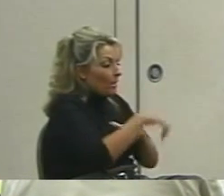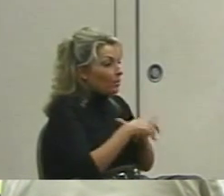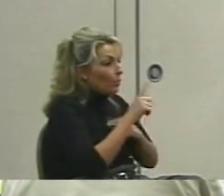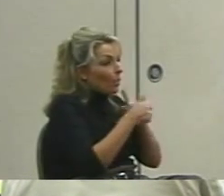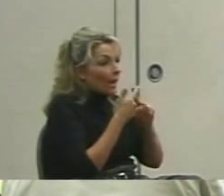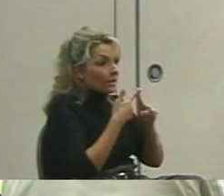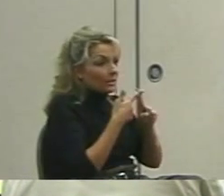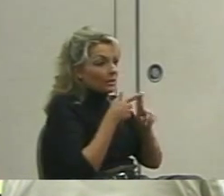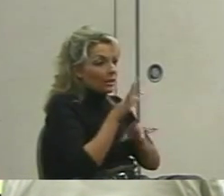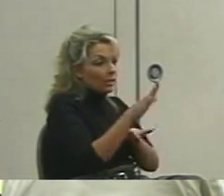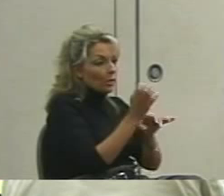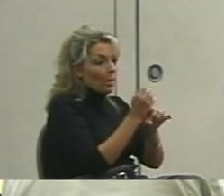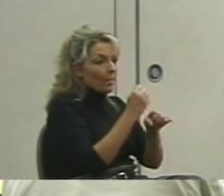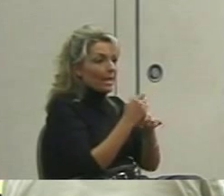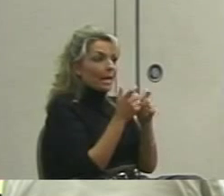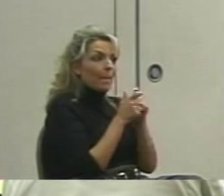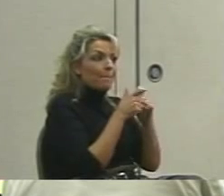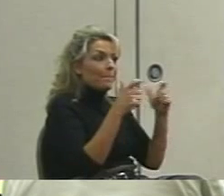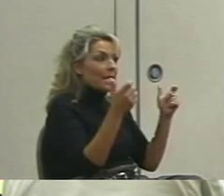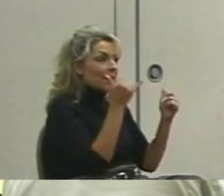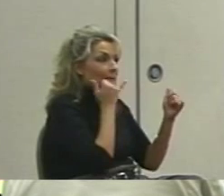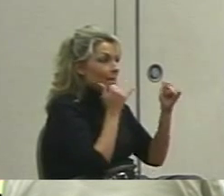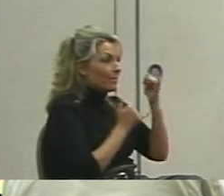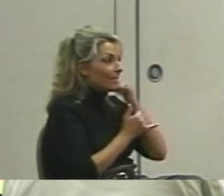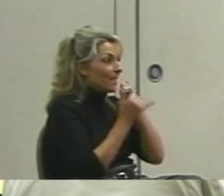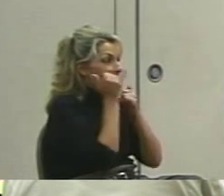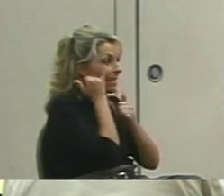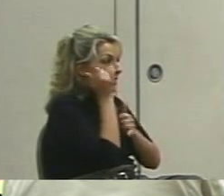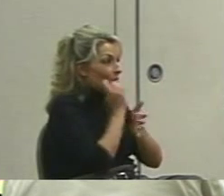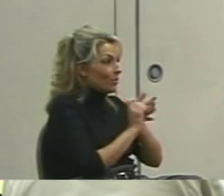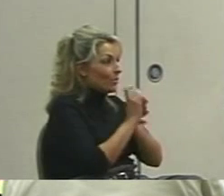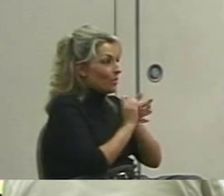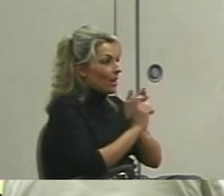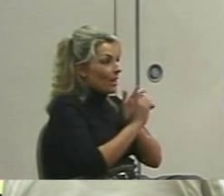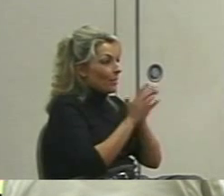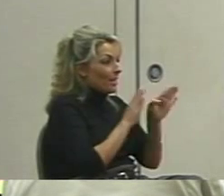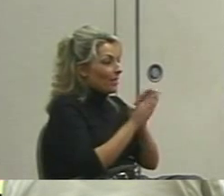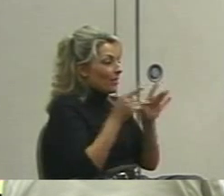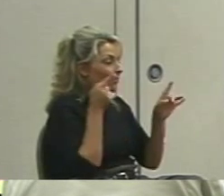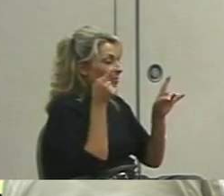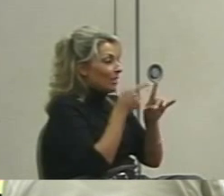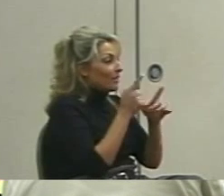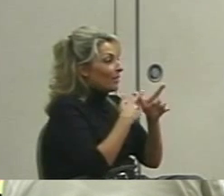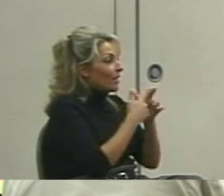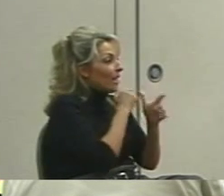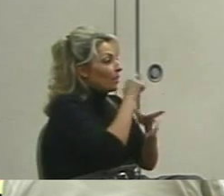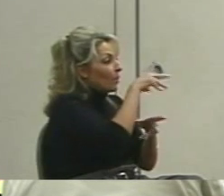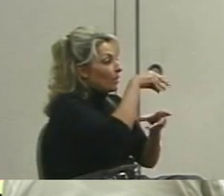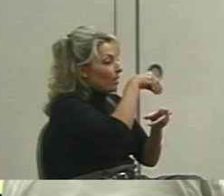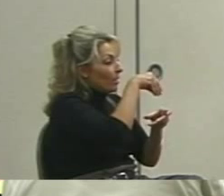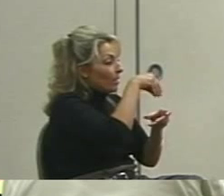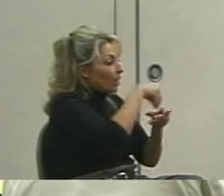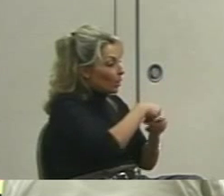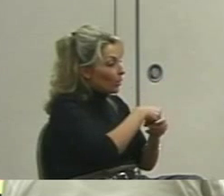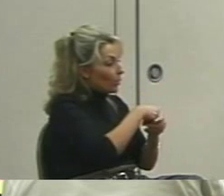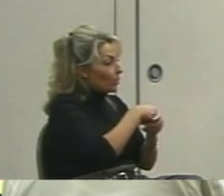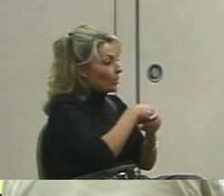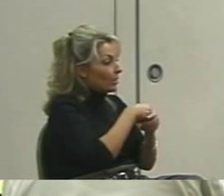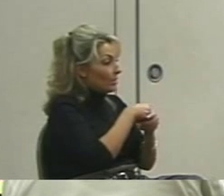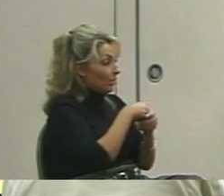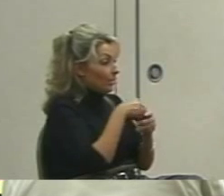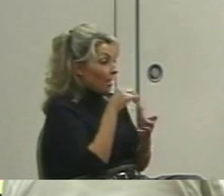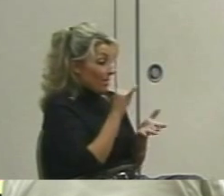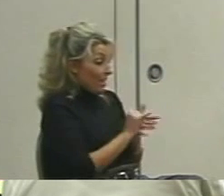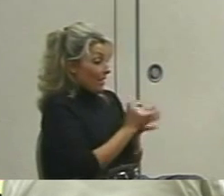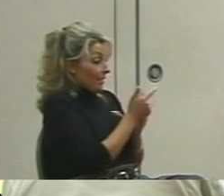You're making a big mistake if you write a behavioral objective and don't put in the condition, not only because it's not legal, but